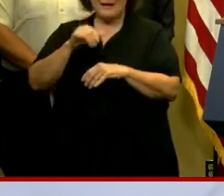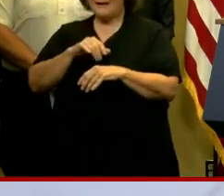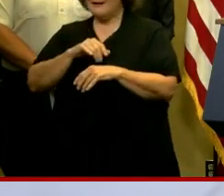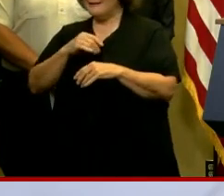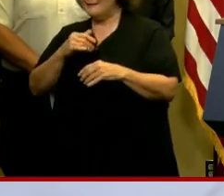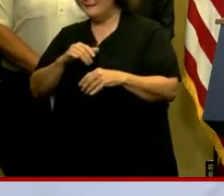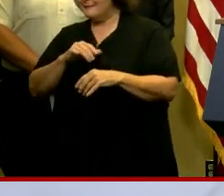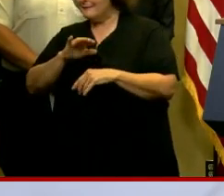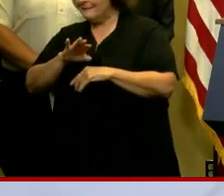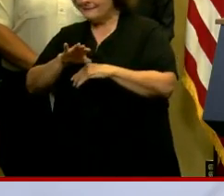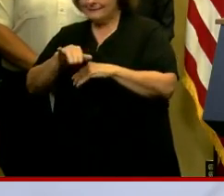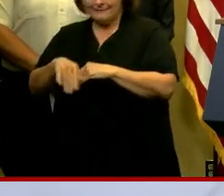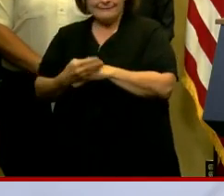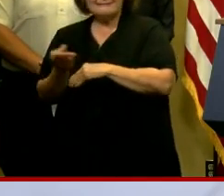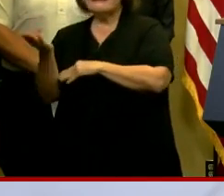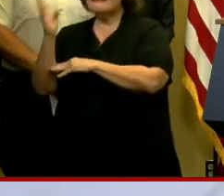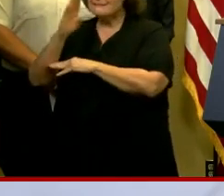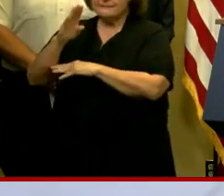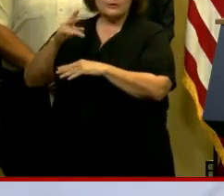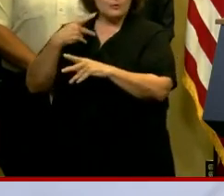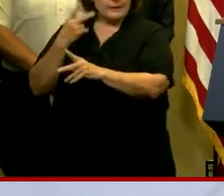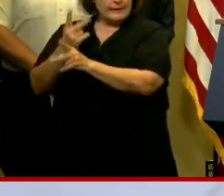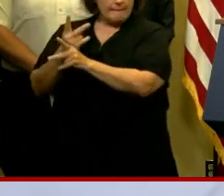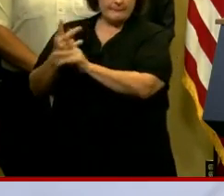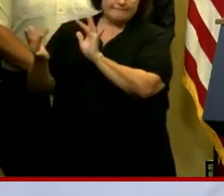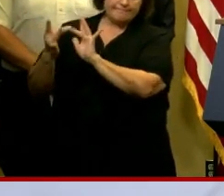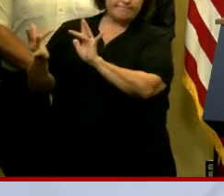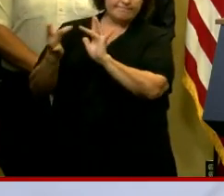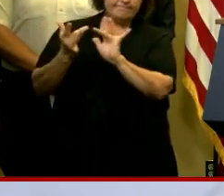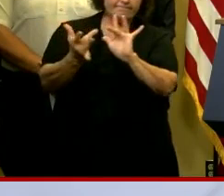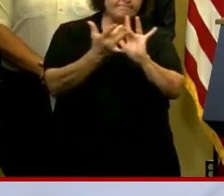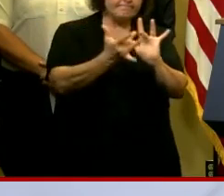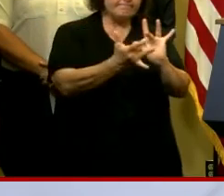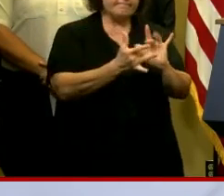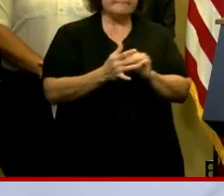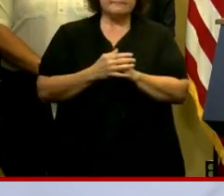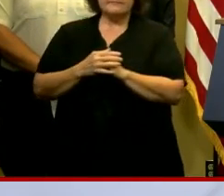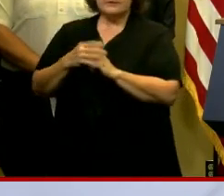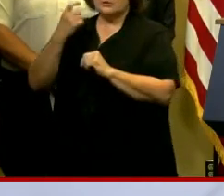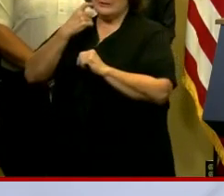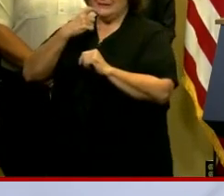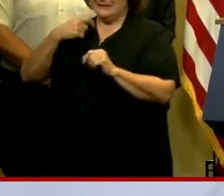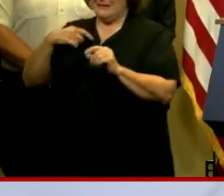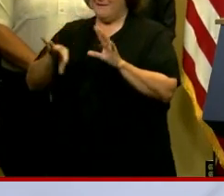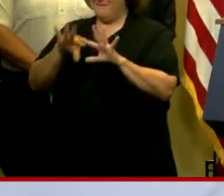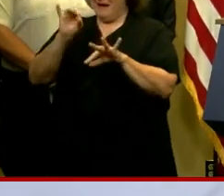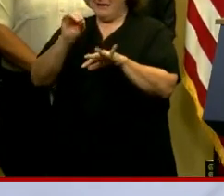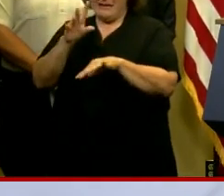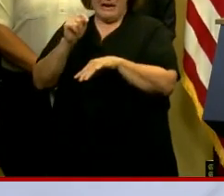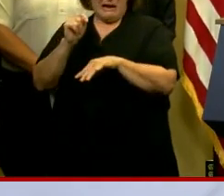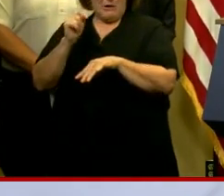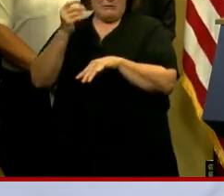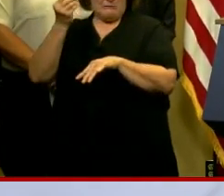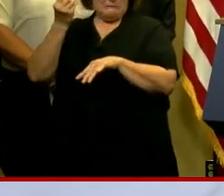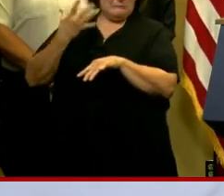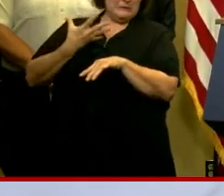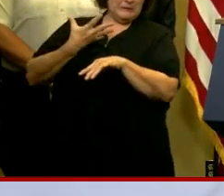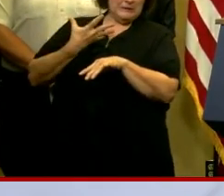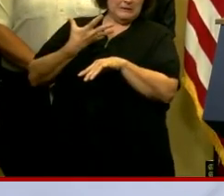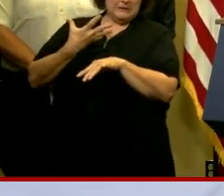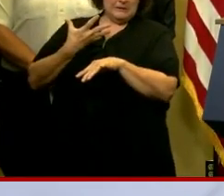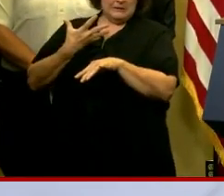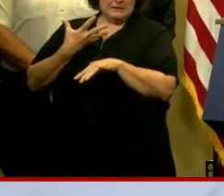night, and early into this morning. Some news that we just received not too long ago, a little bit